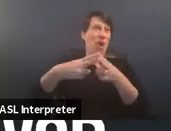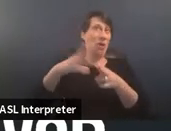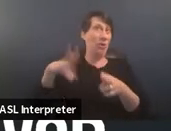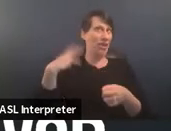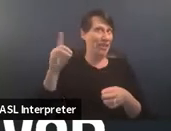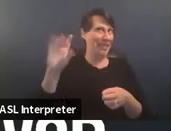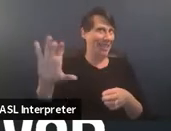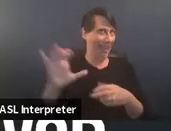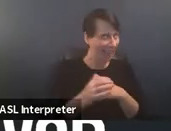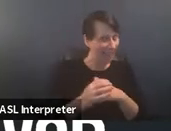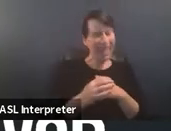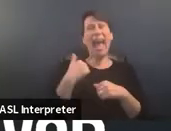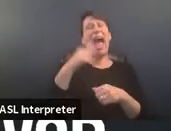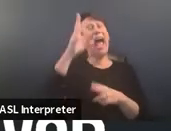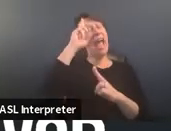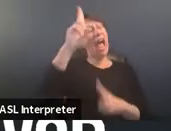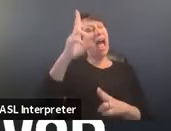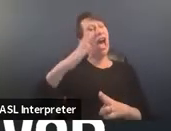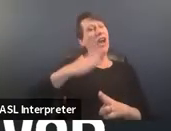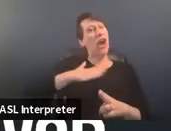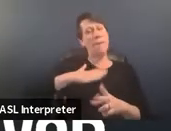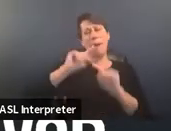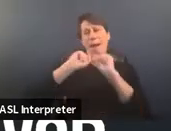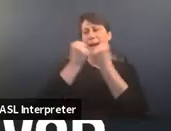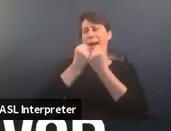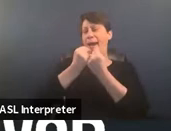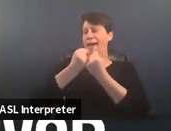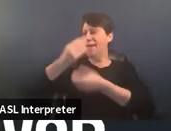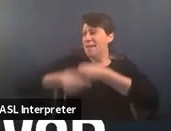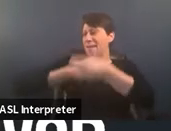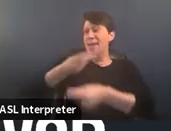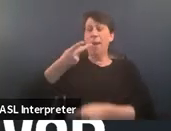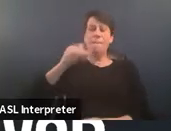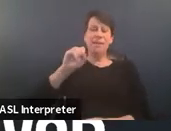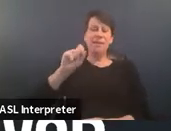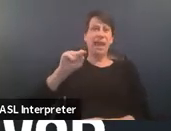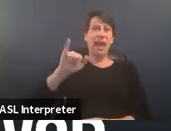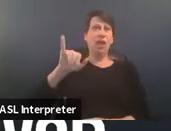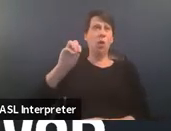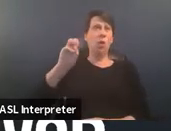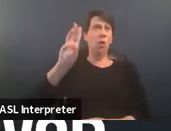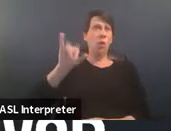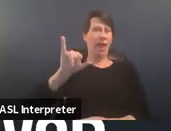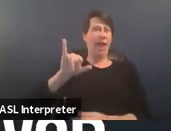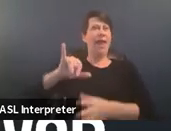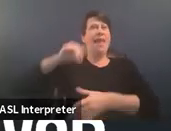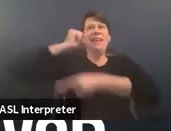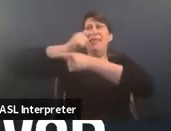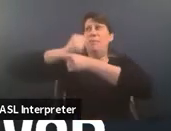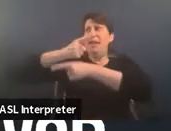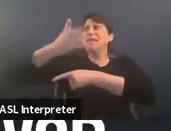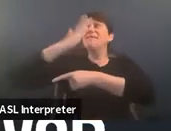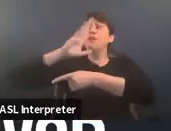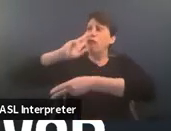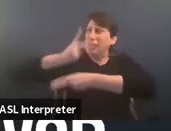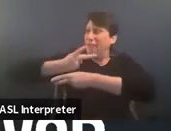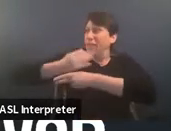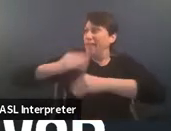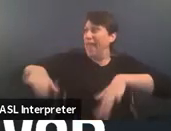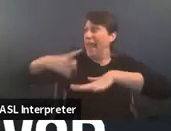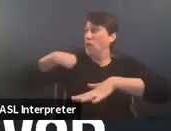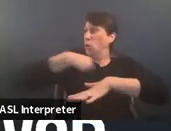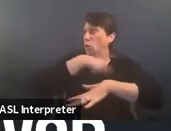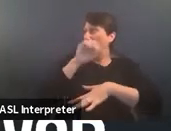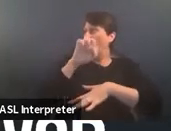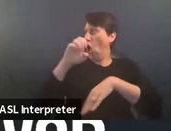i honor my piscataway siblings and i thank them for being good custodians of the land that we are on and i stand